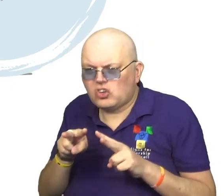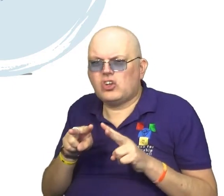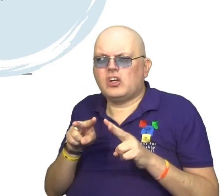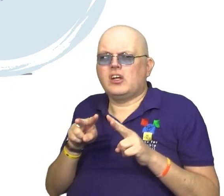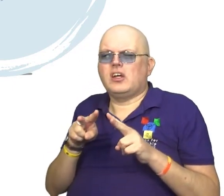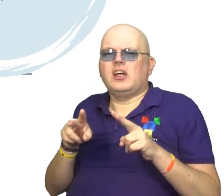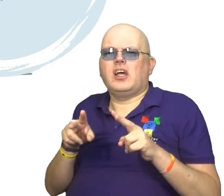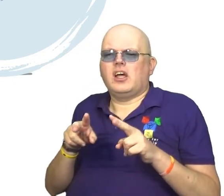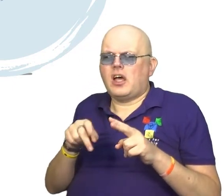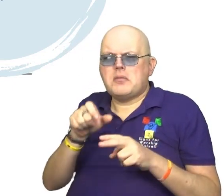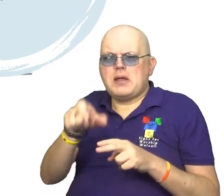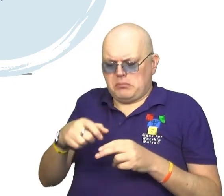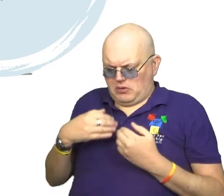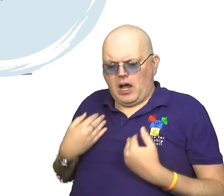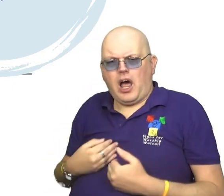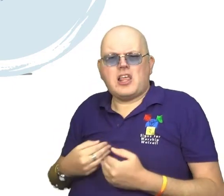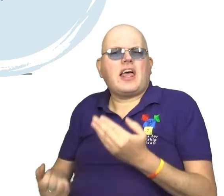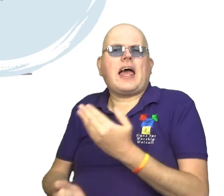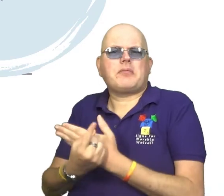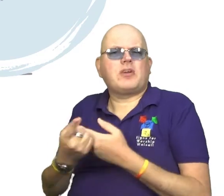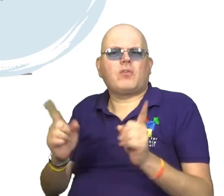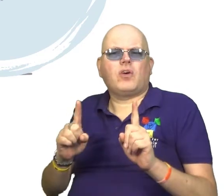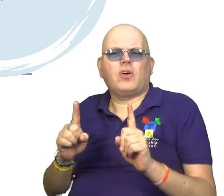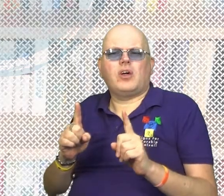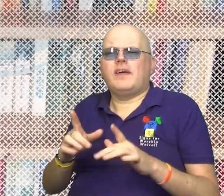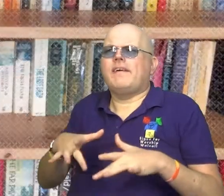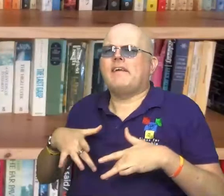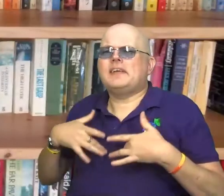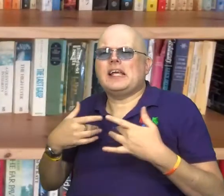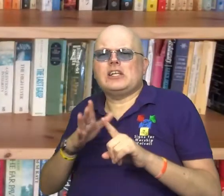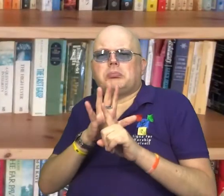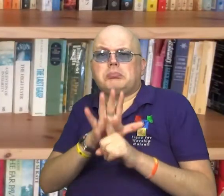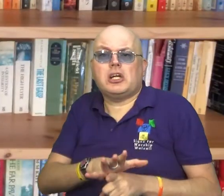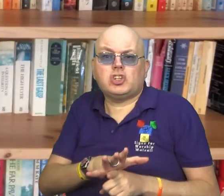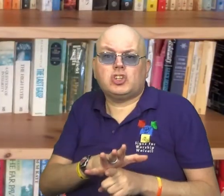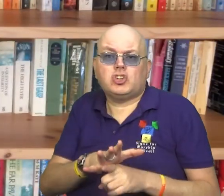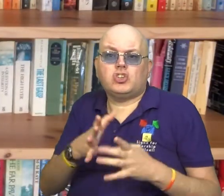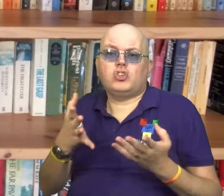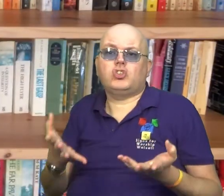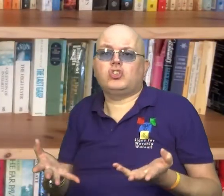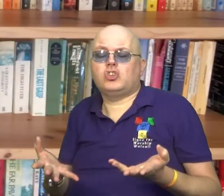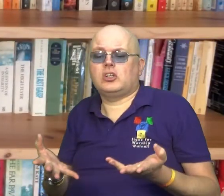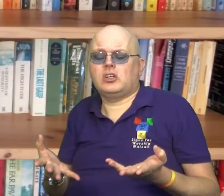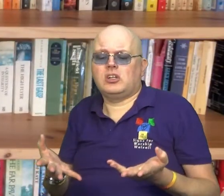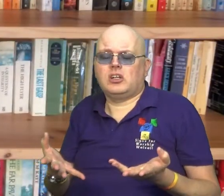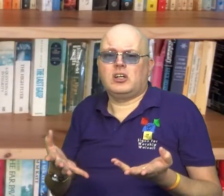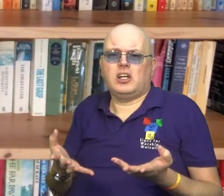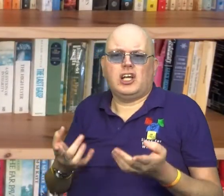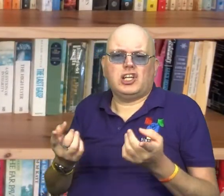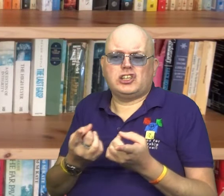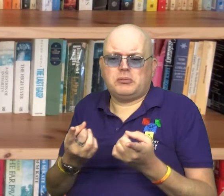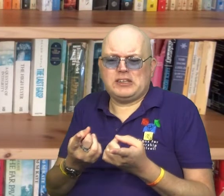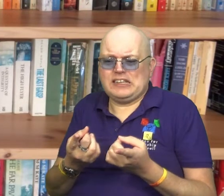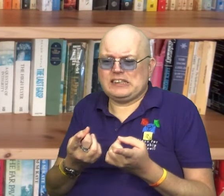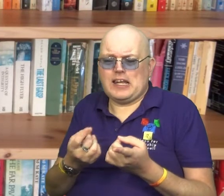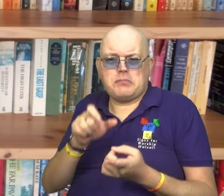We need to look at what is going on in people's hearts. Is there a sense of oppression in the area? Is there something